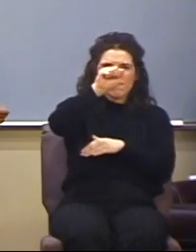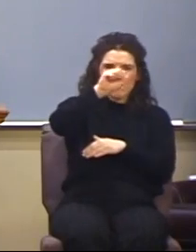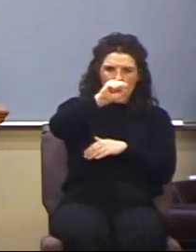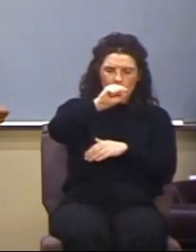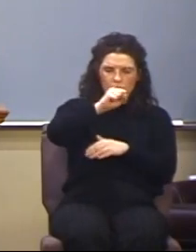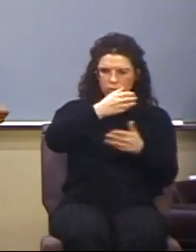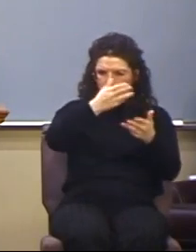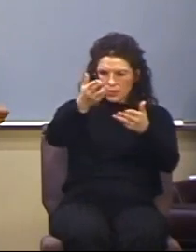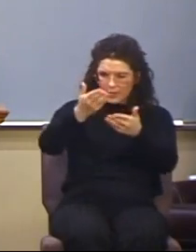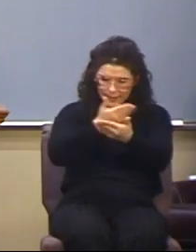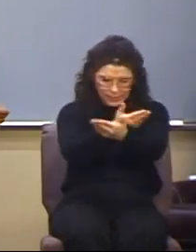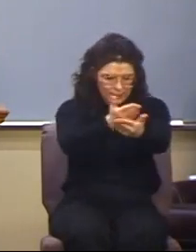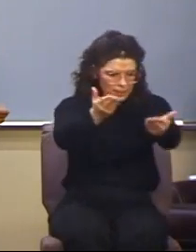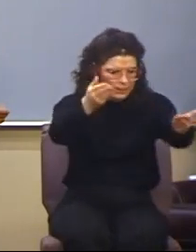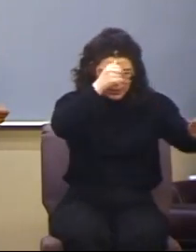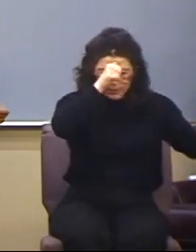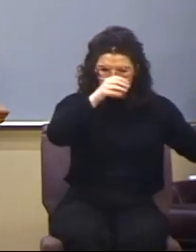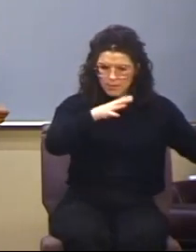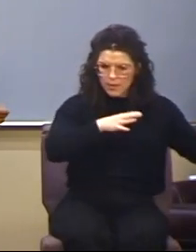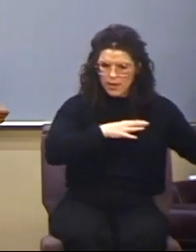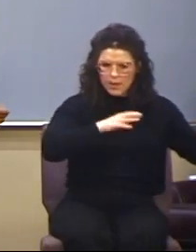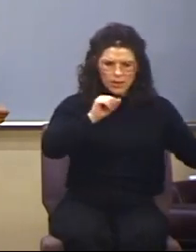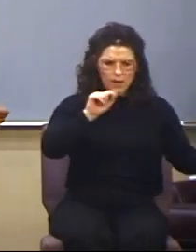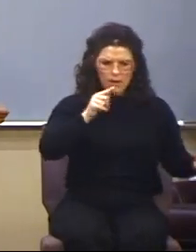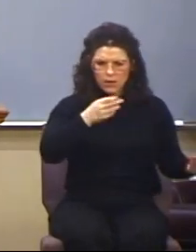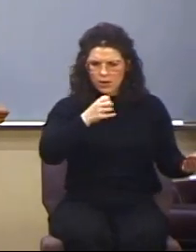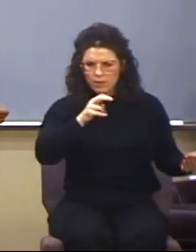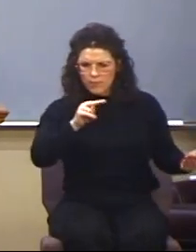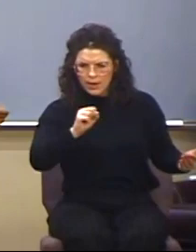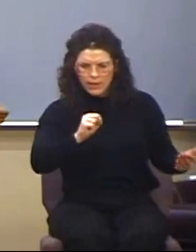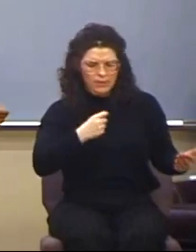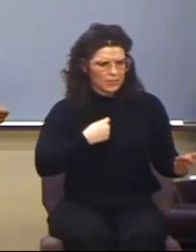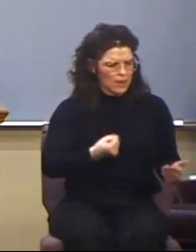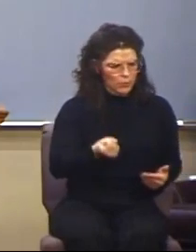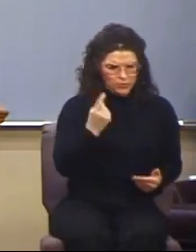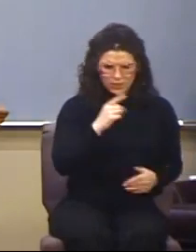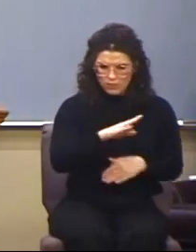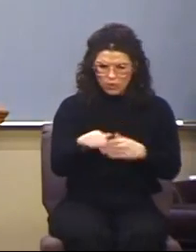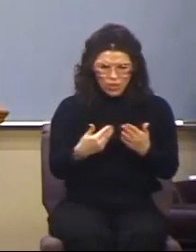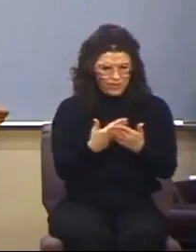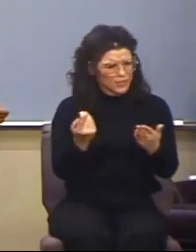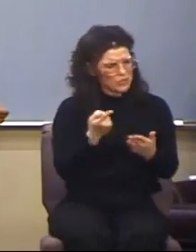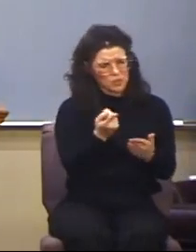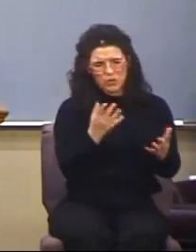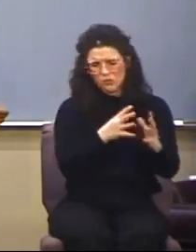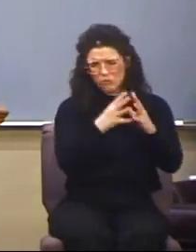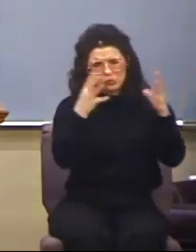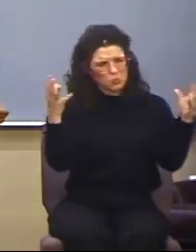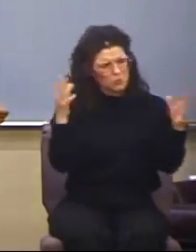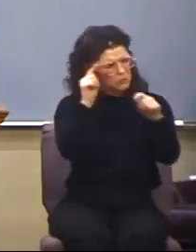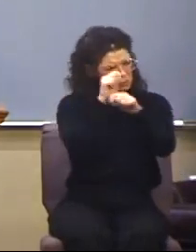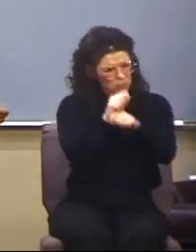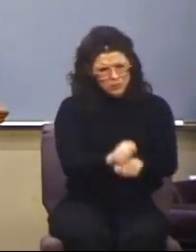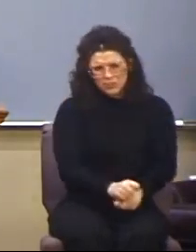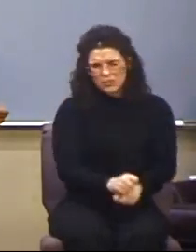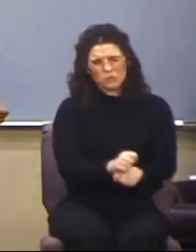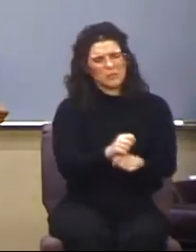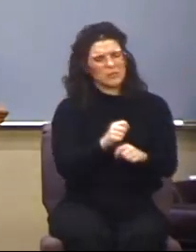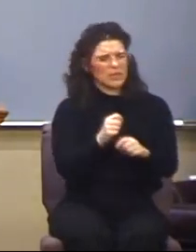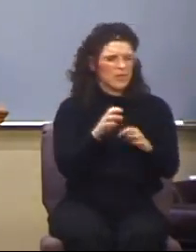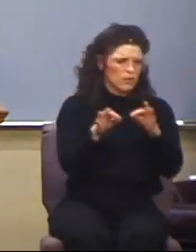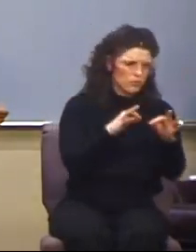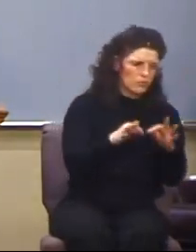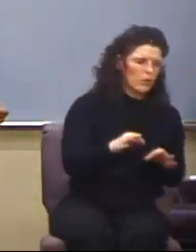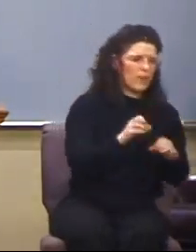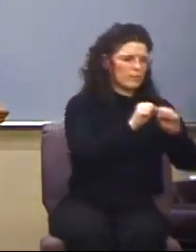in all things ye are too superstitious. And so, Paul, he goes on and he describes the altar to the